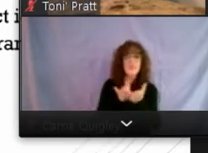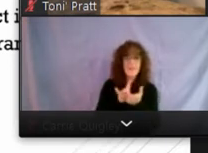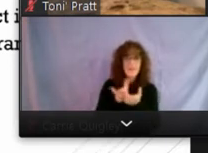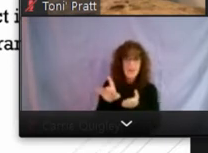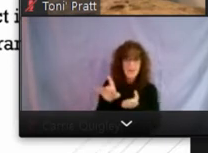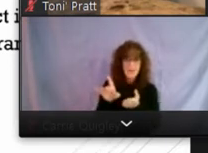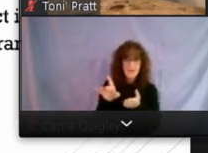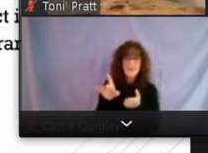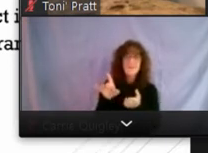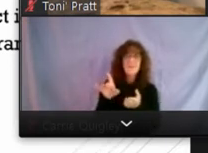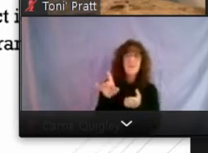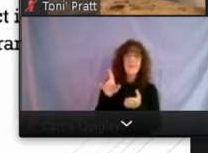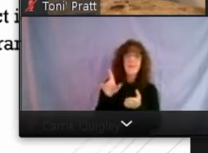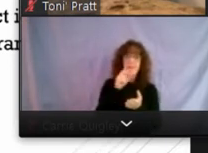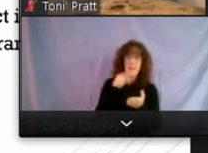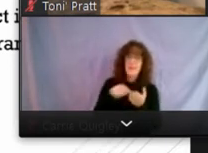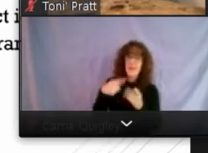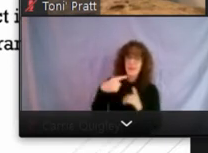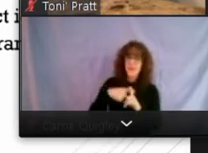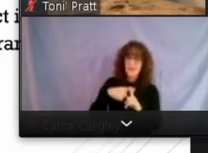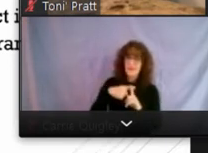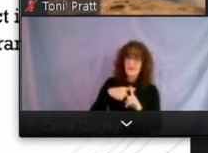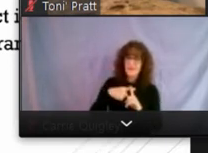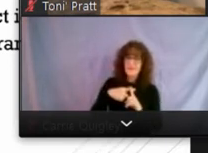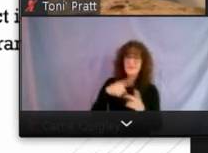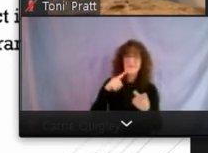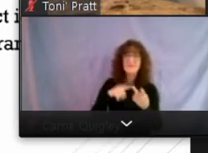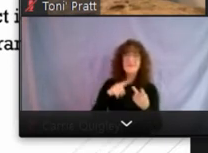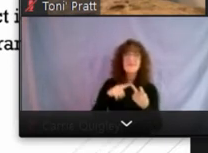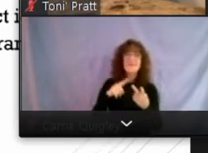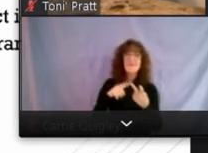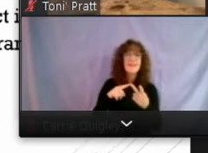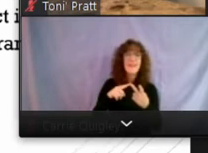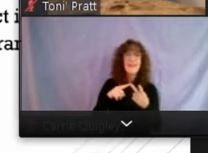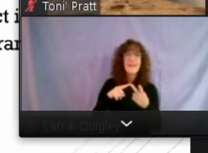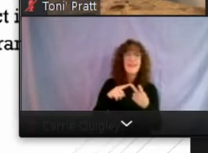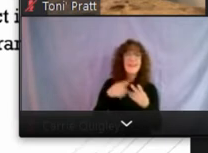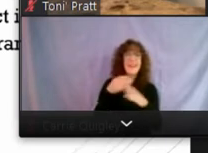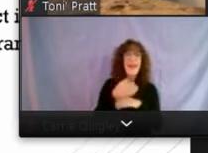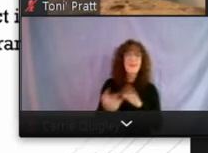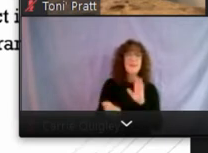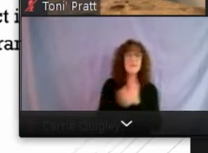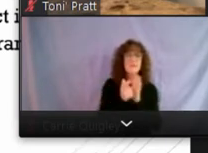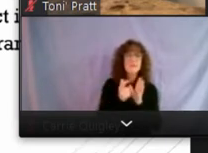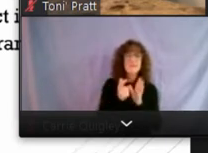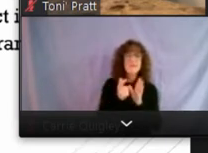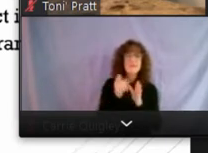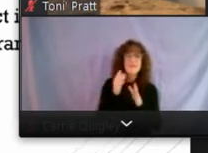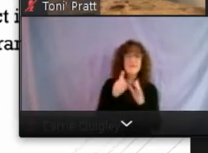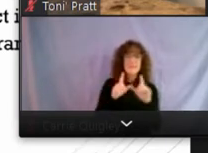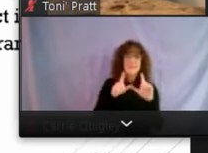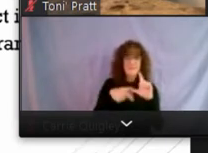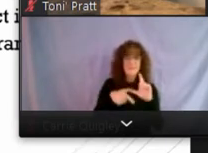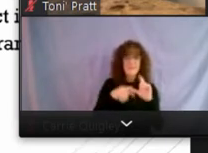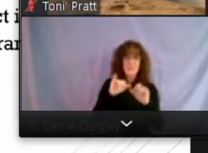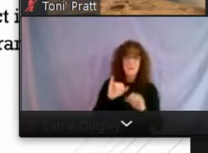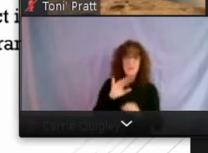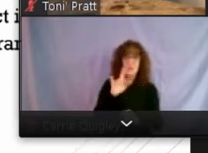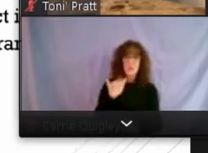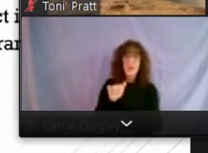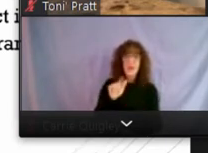actions for non-payment of rent. And after the moratorium expires to July 26th,